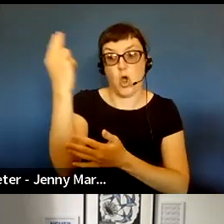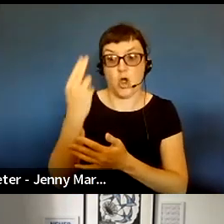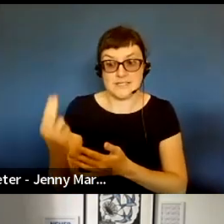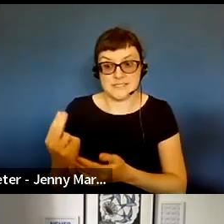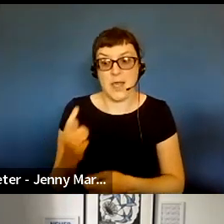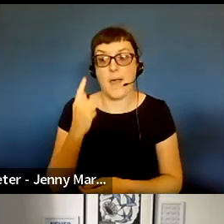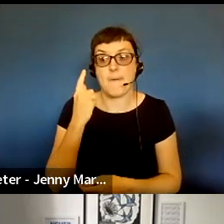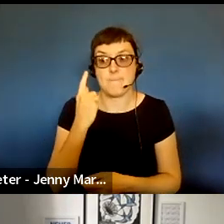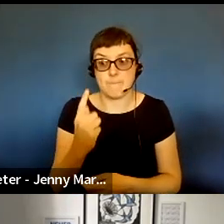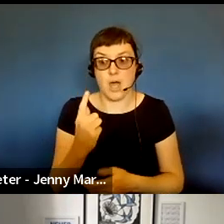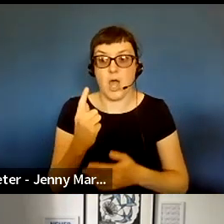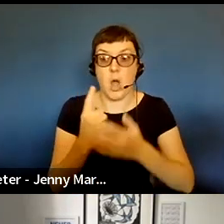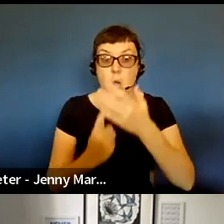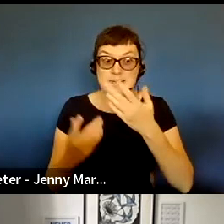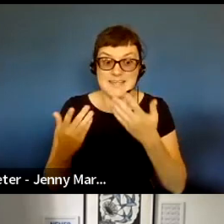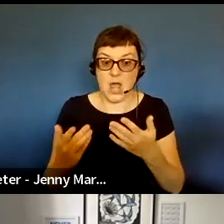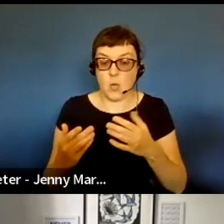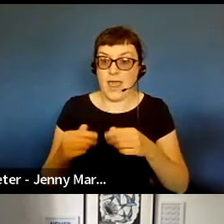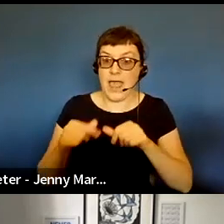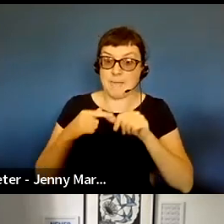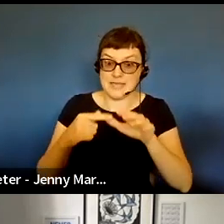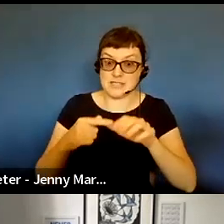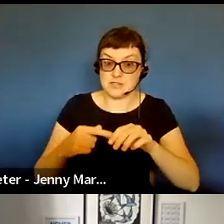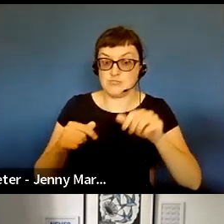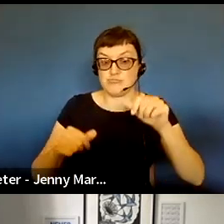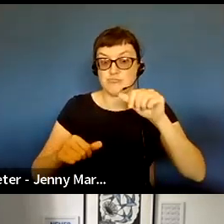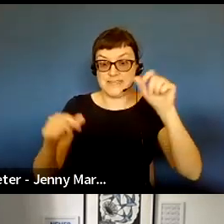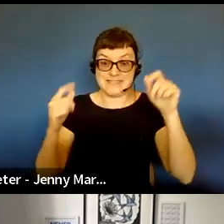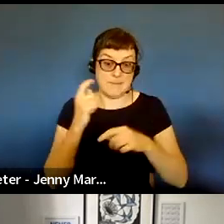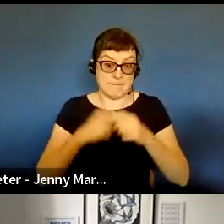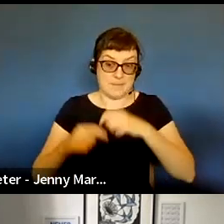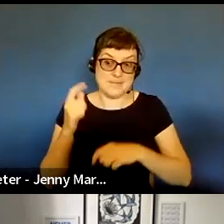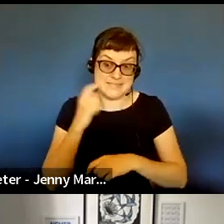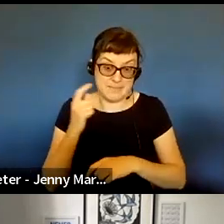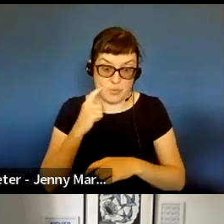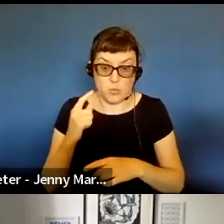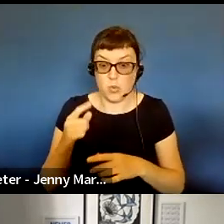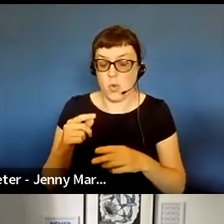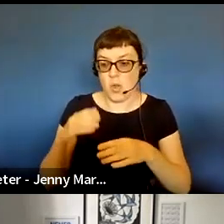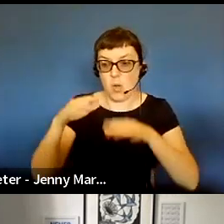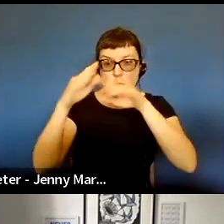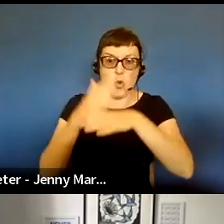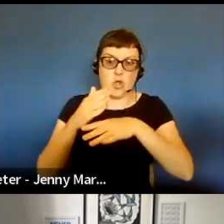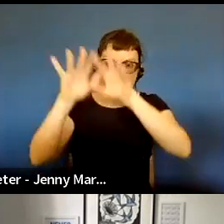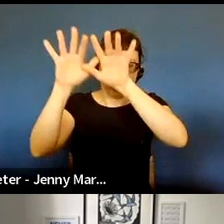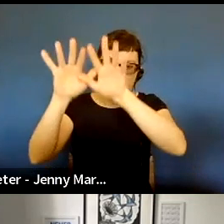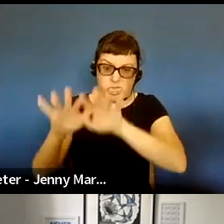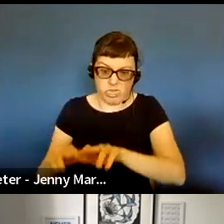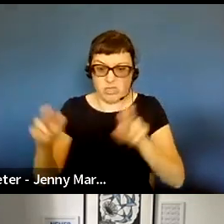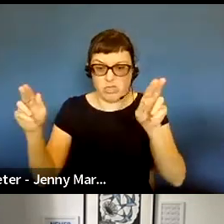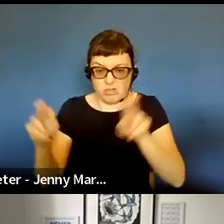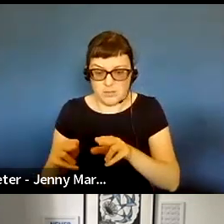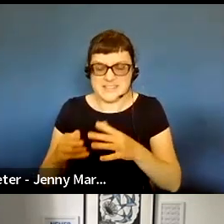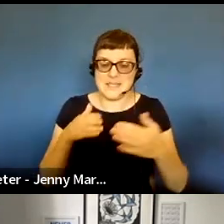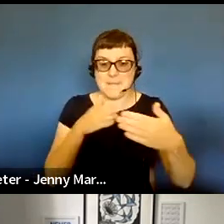only now application process of being simplified labor lessened and potentially randomized to remove barriers to artists that are not so adept at